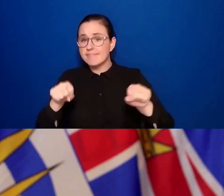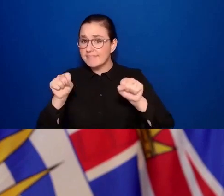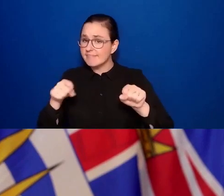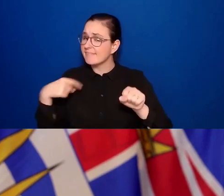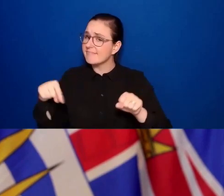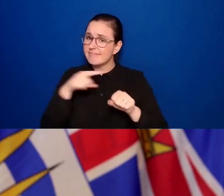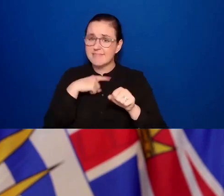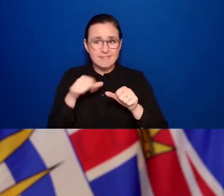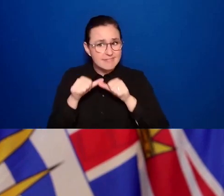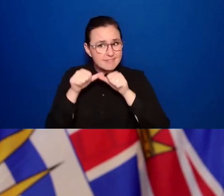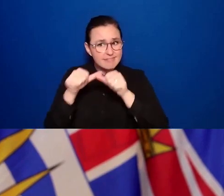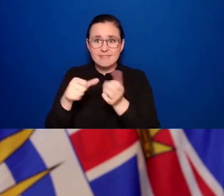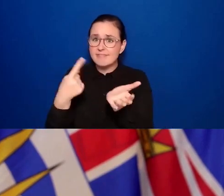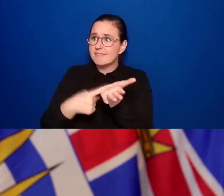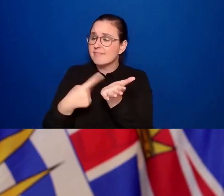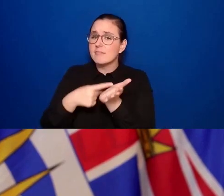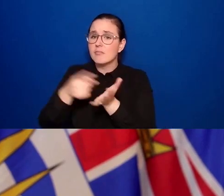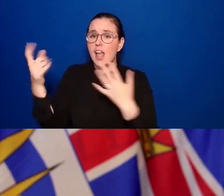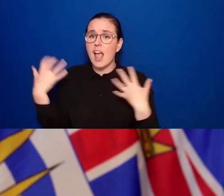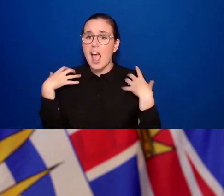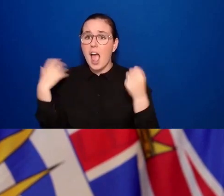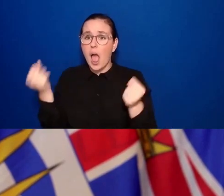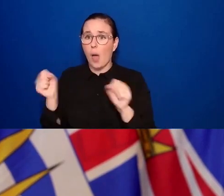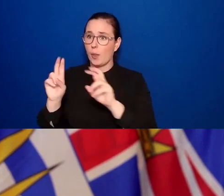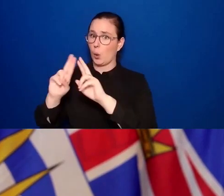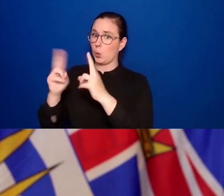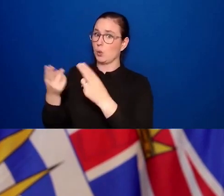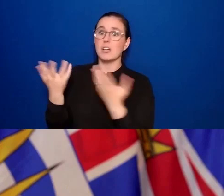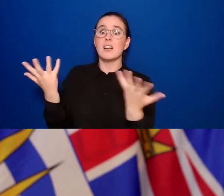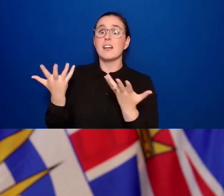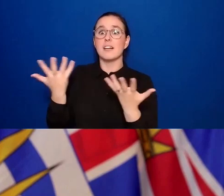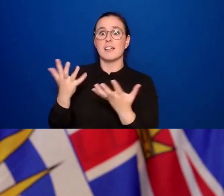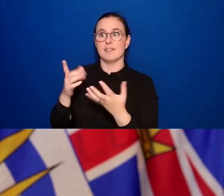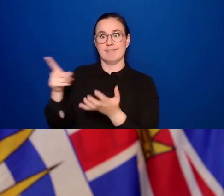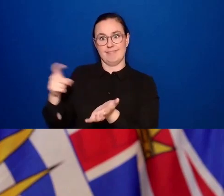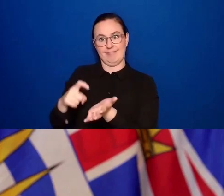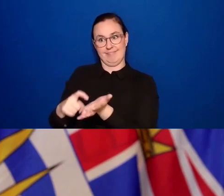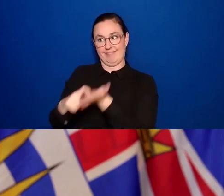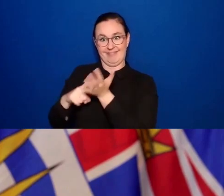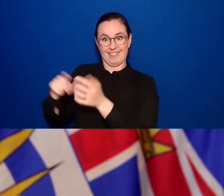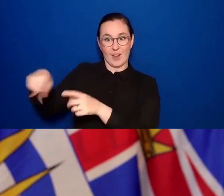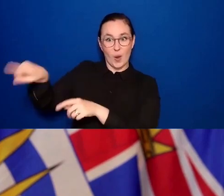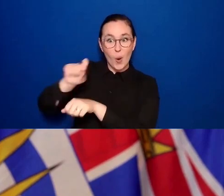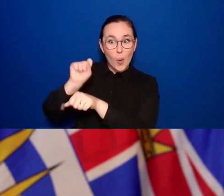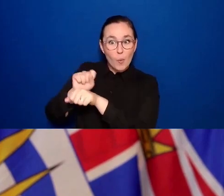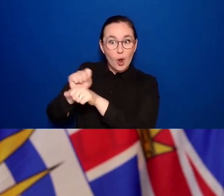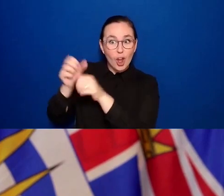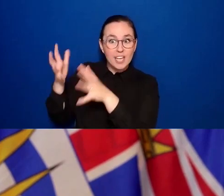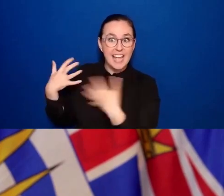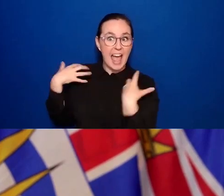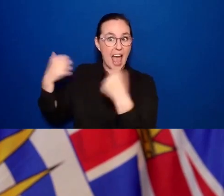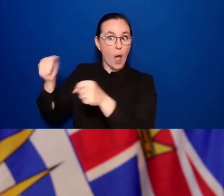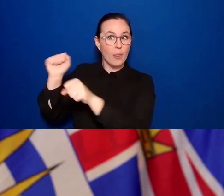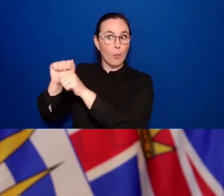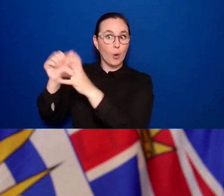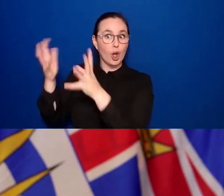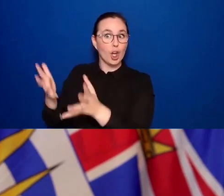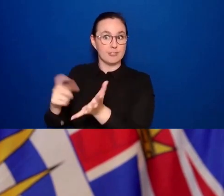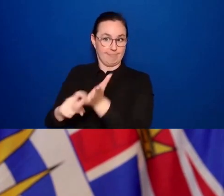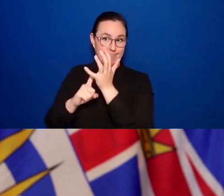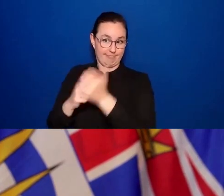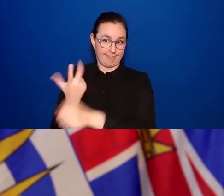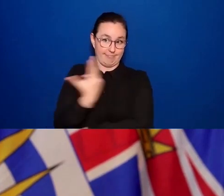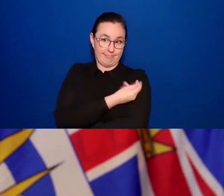of BC and the unions around health care workers. But I think I've made it very clear that we do feel vaccination